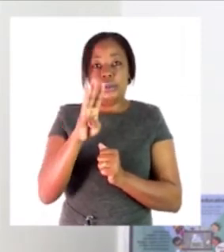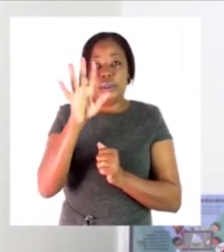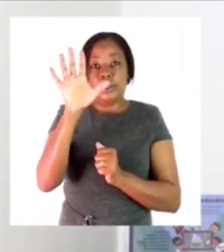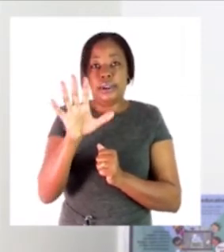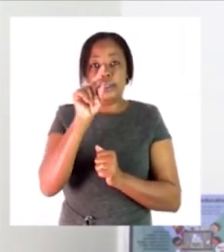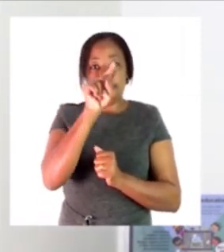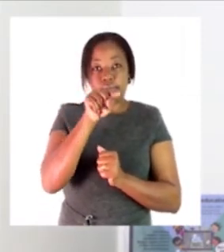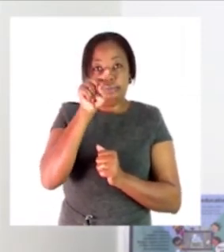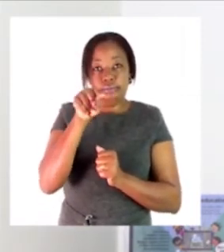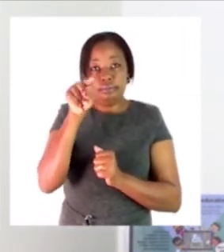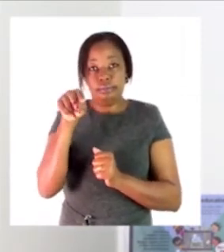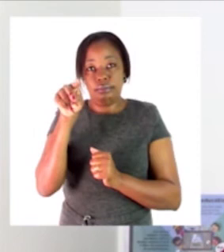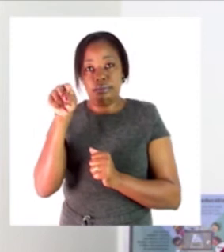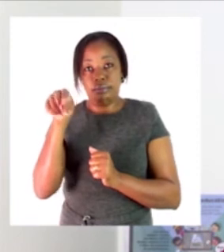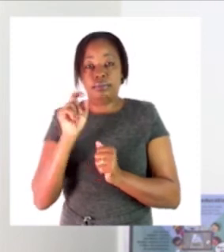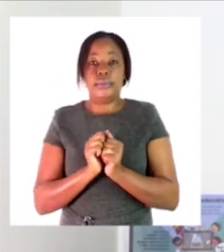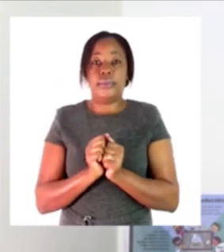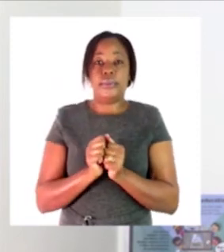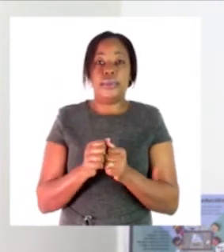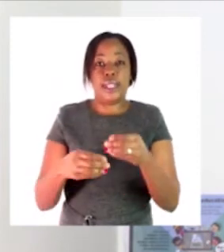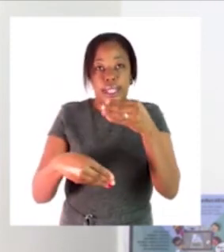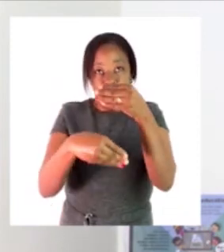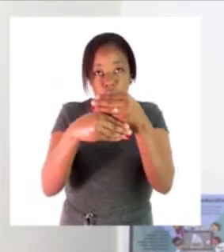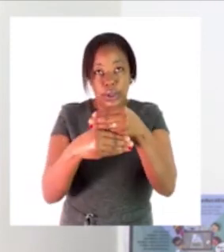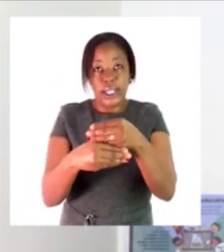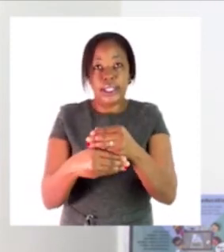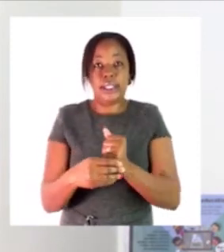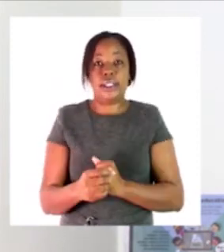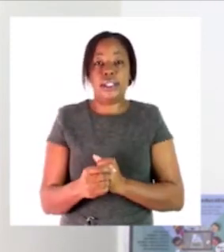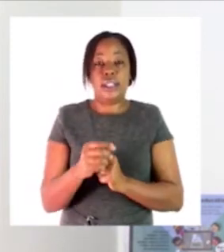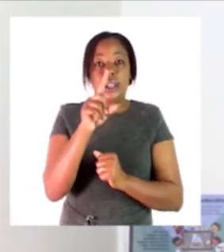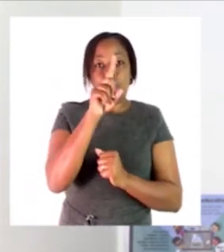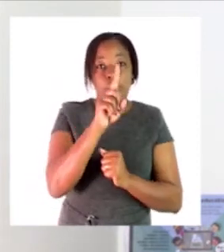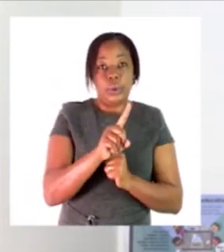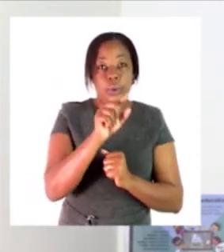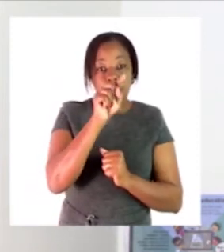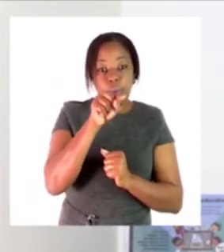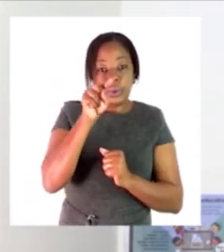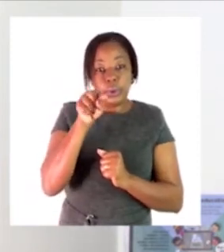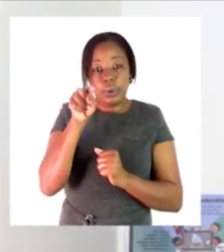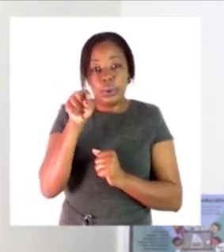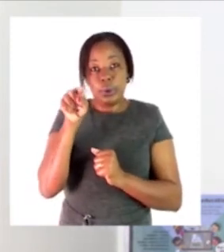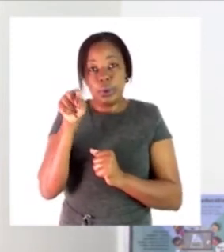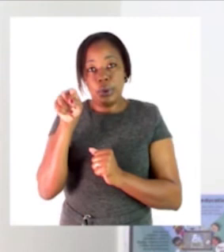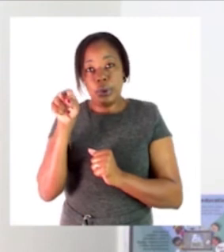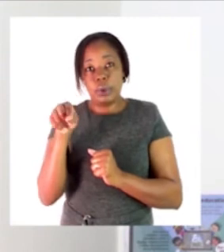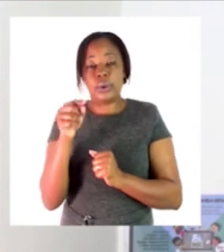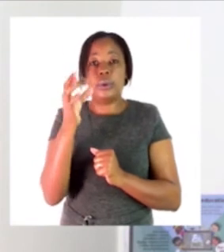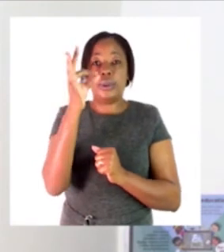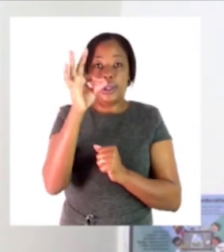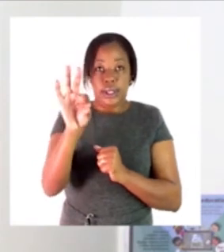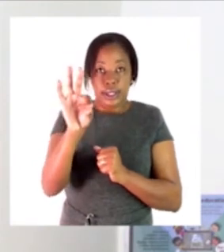five now i'm adding a nine to a five one two three four five